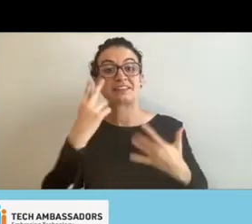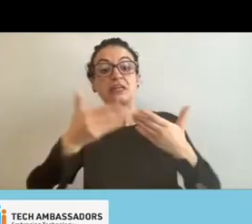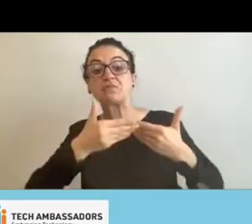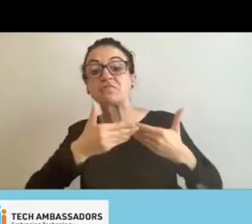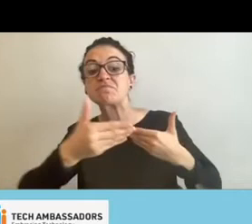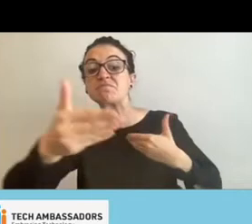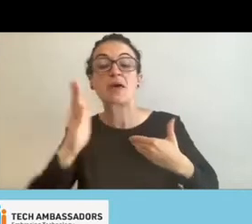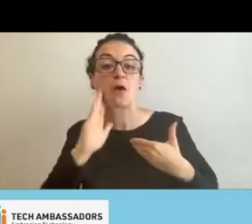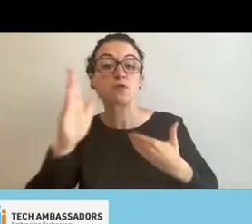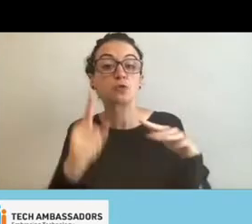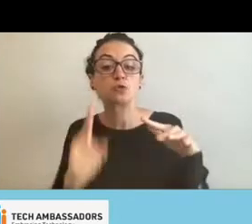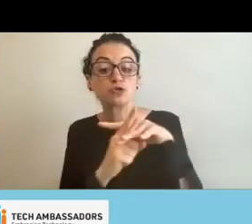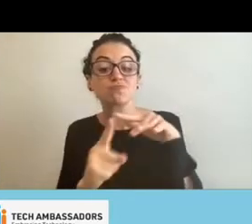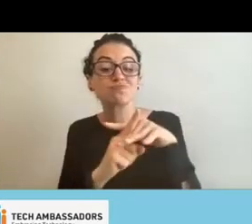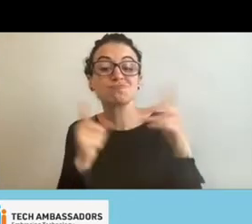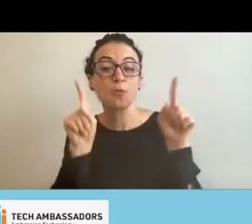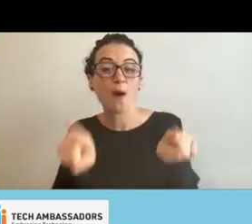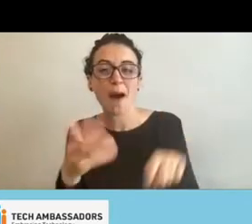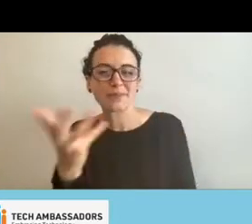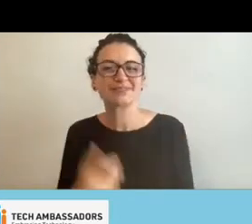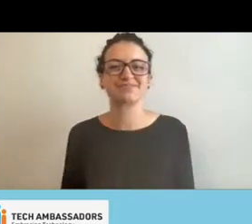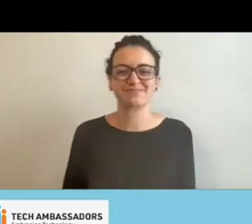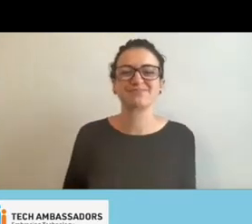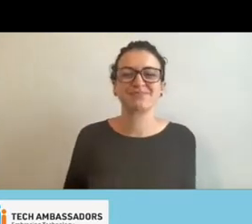Thank you, Jeremy. Courtney, what would you like to share with everyone?